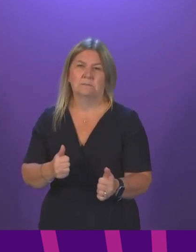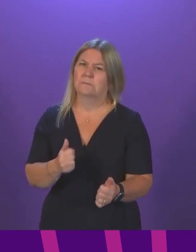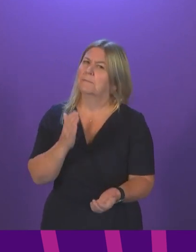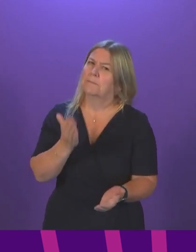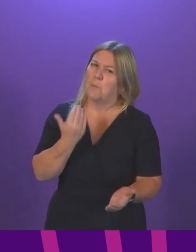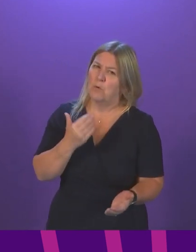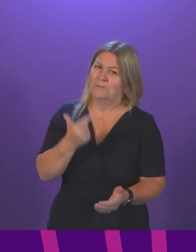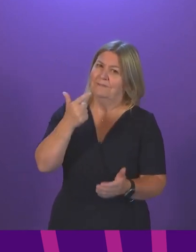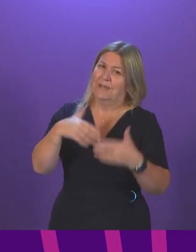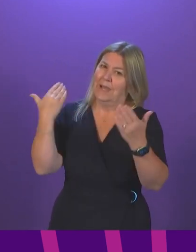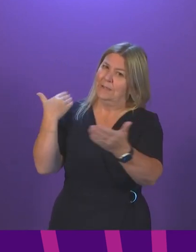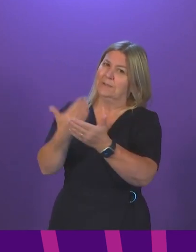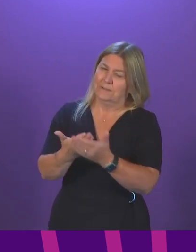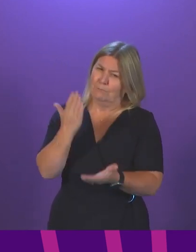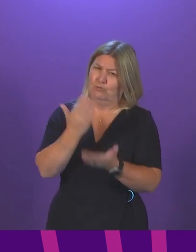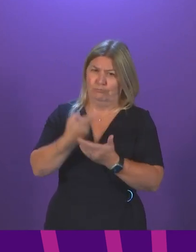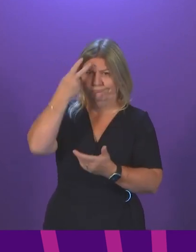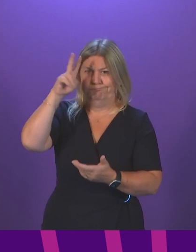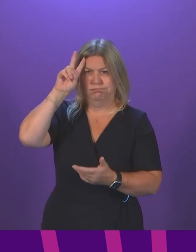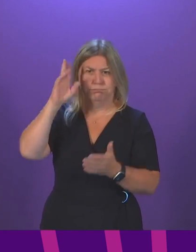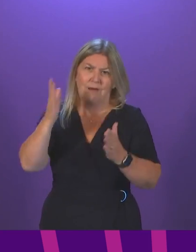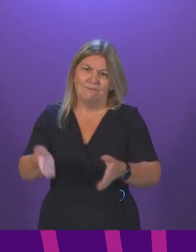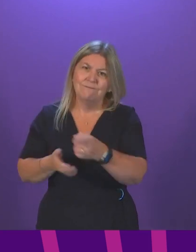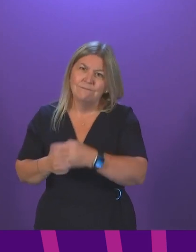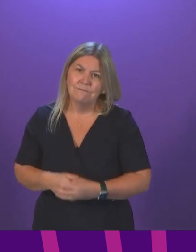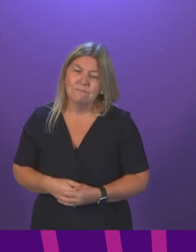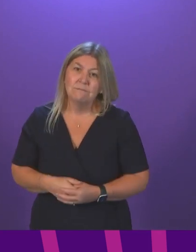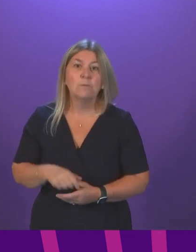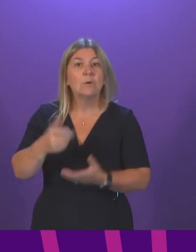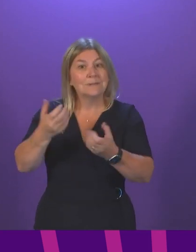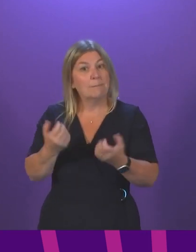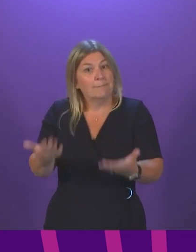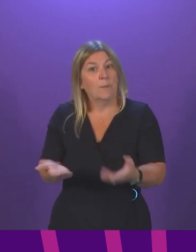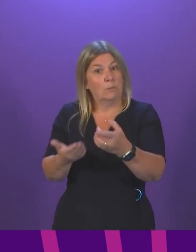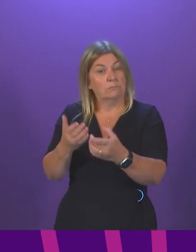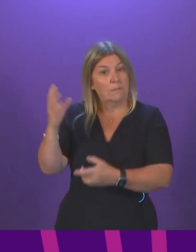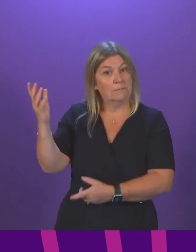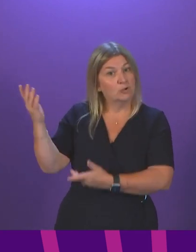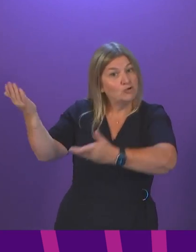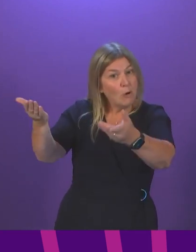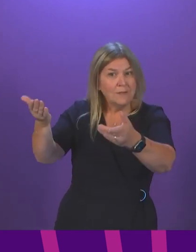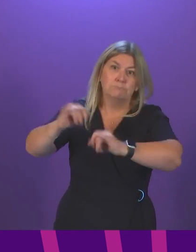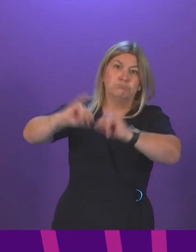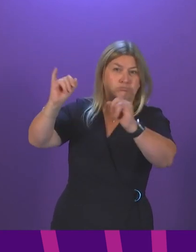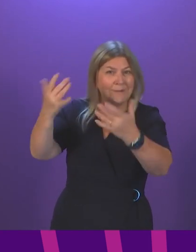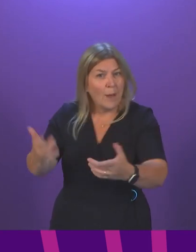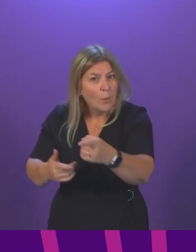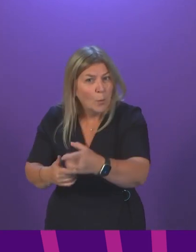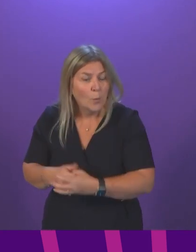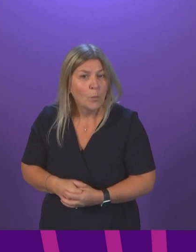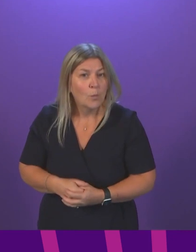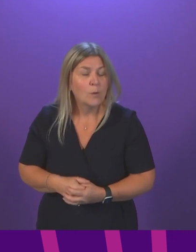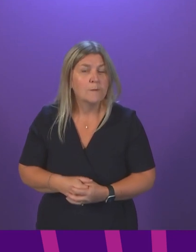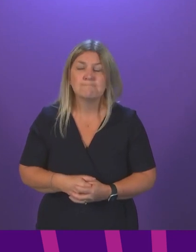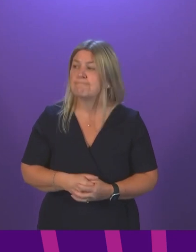seven days have changed her mind. Will she now accept that the ambulance service in Scotland is in crisis? The First Minister.